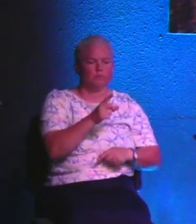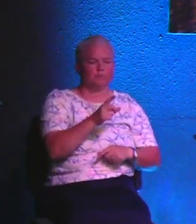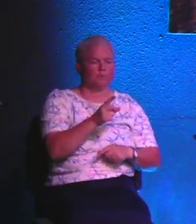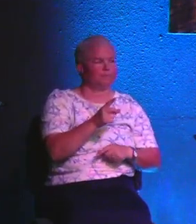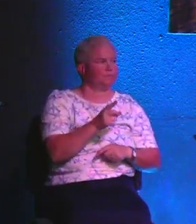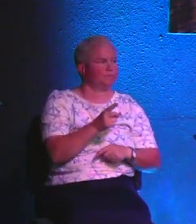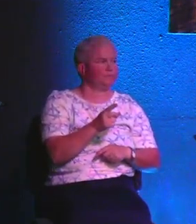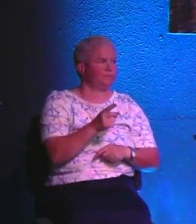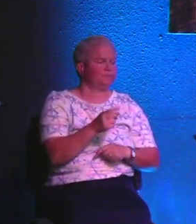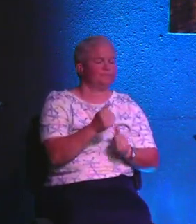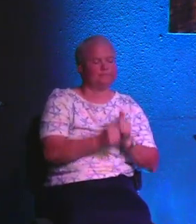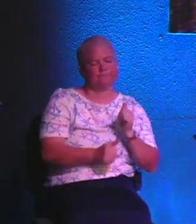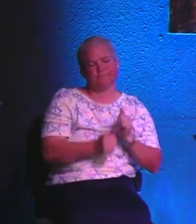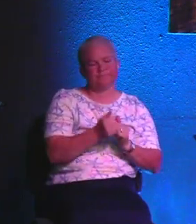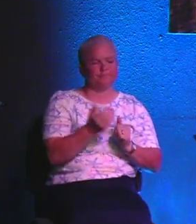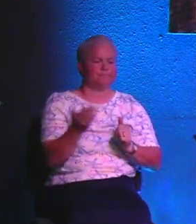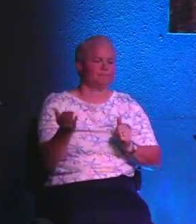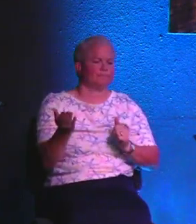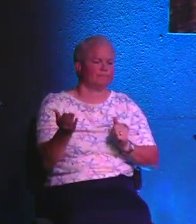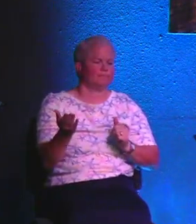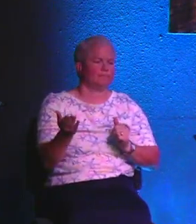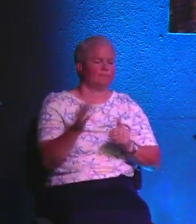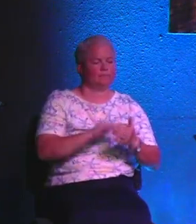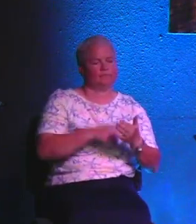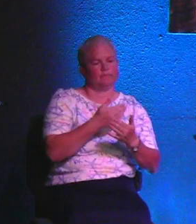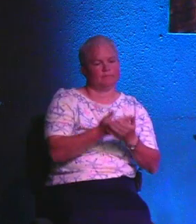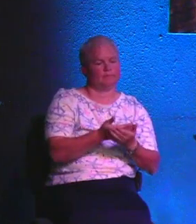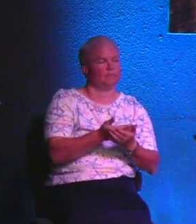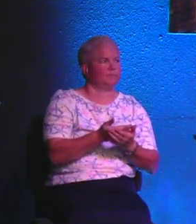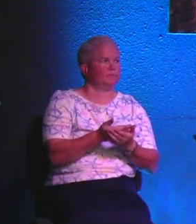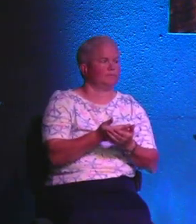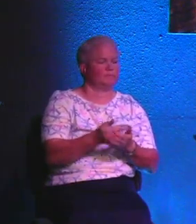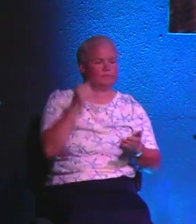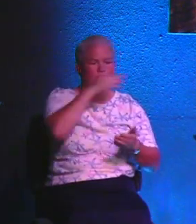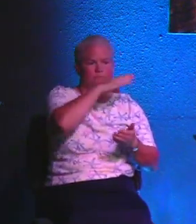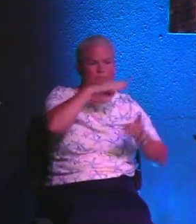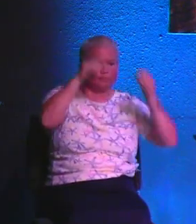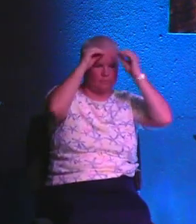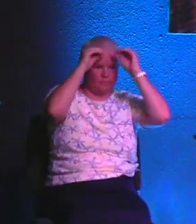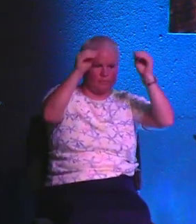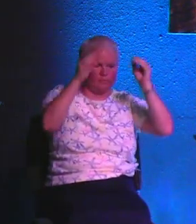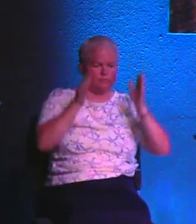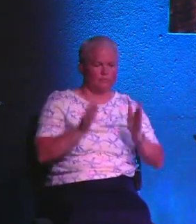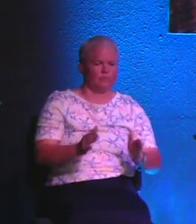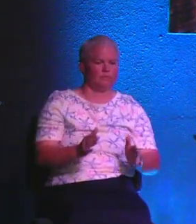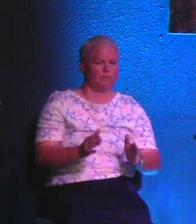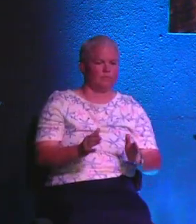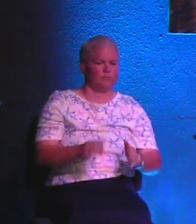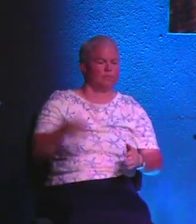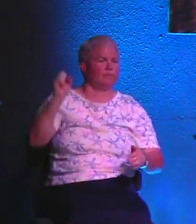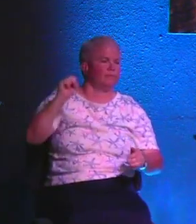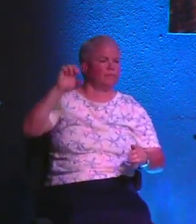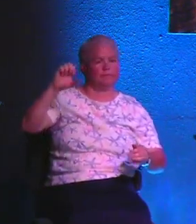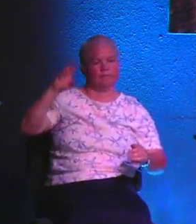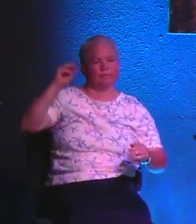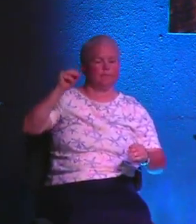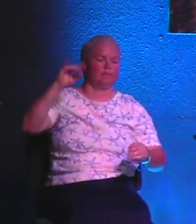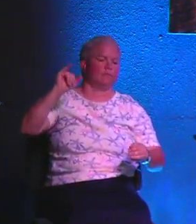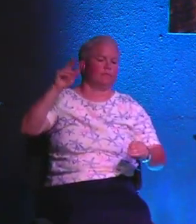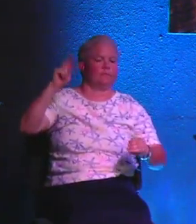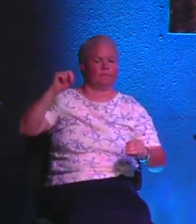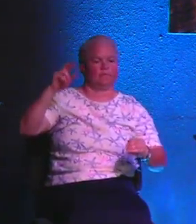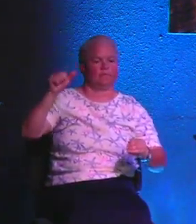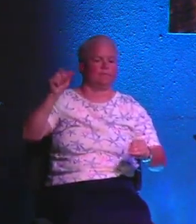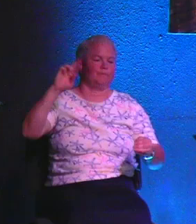it just adds on to everything because after all, maybe these false teachers, they went to a seminar or